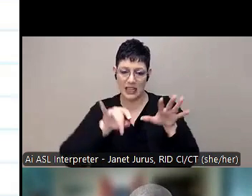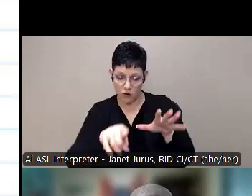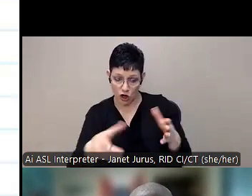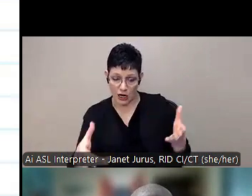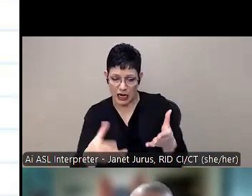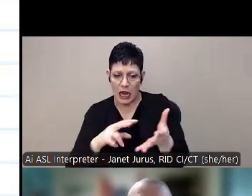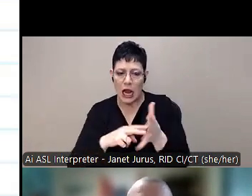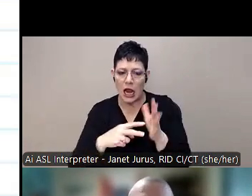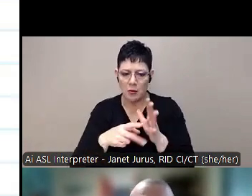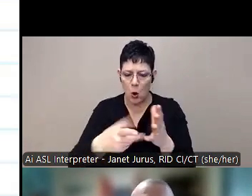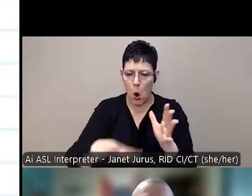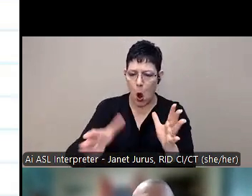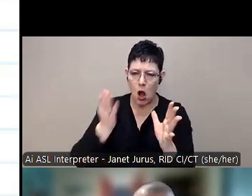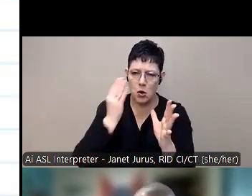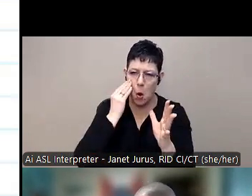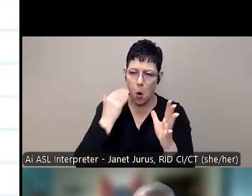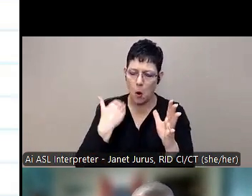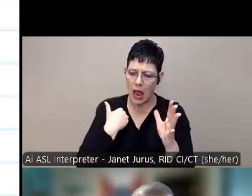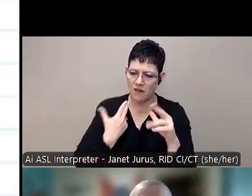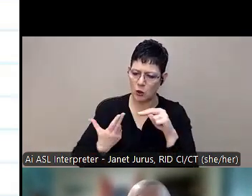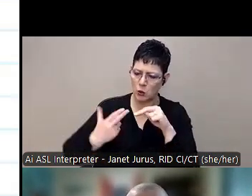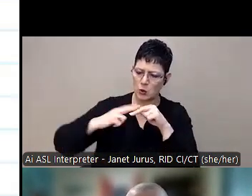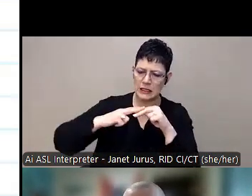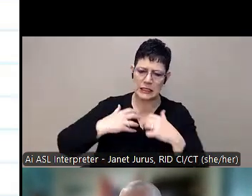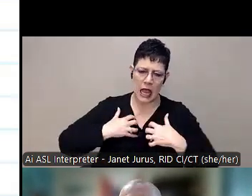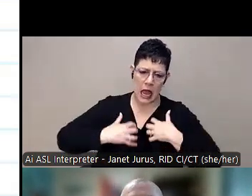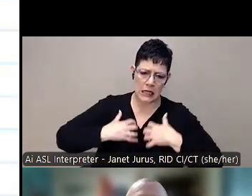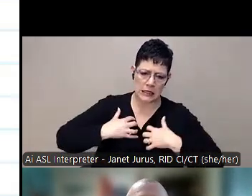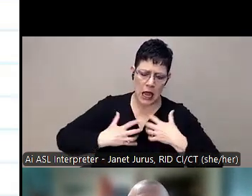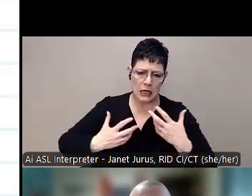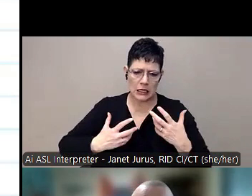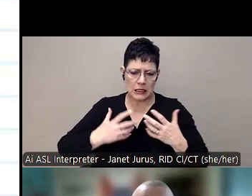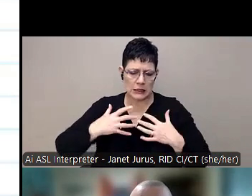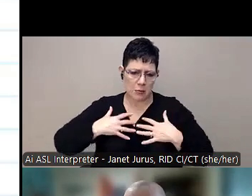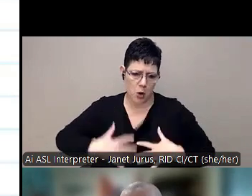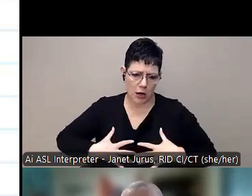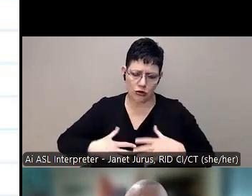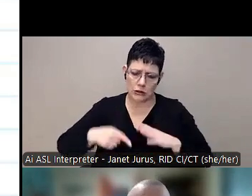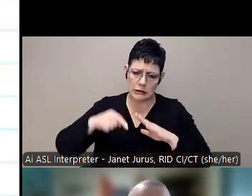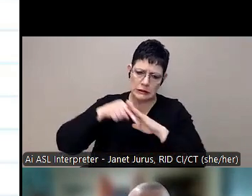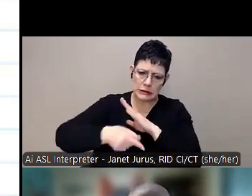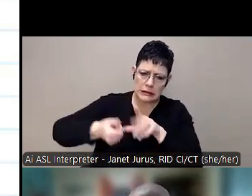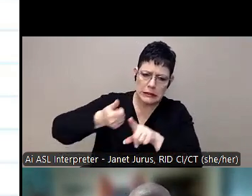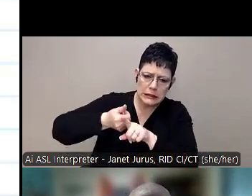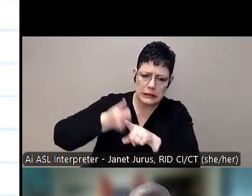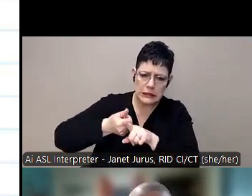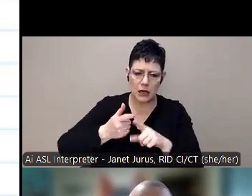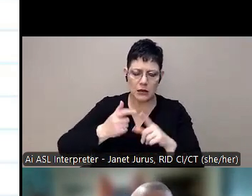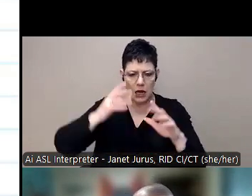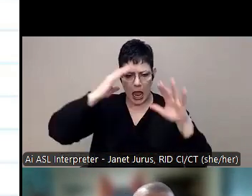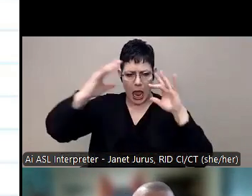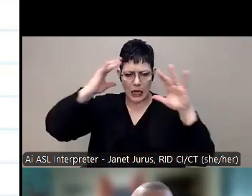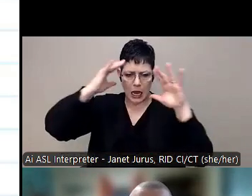probably fully aware that there's increasing anxiety, depression, suicide actions, and ideation.